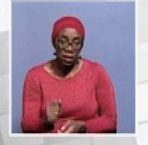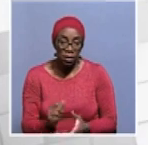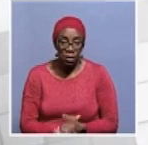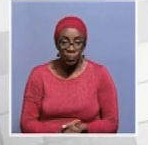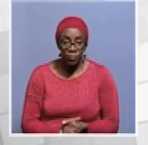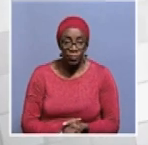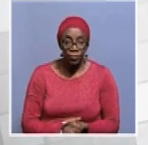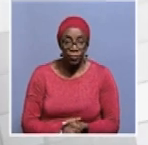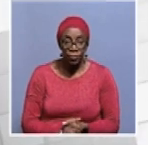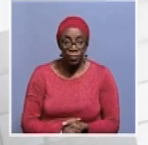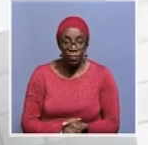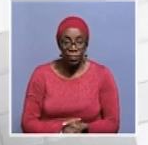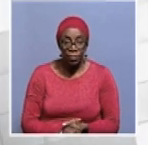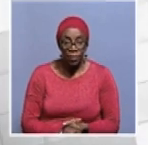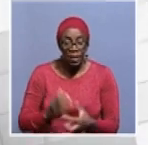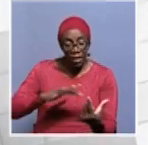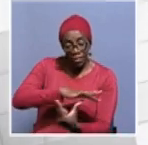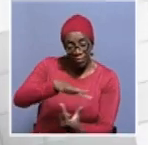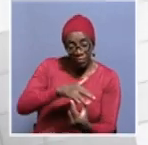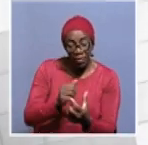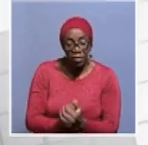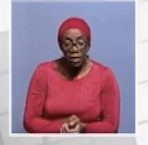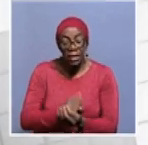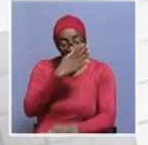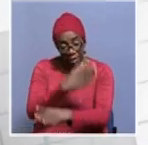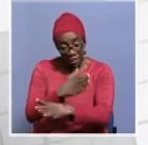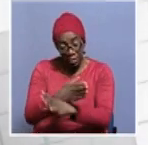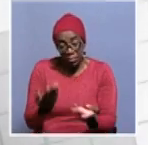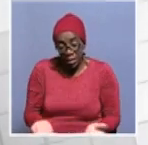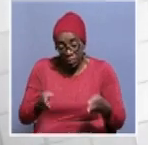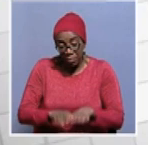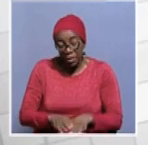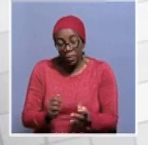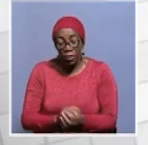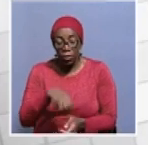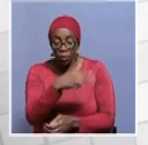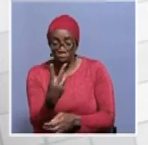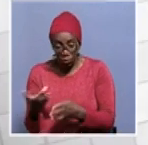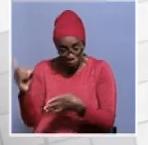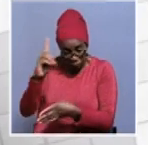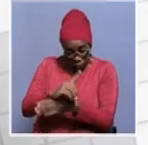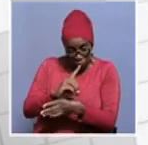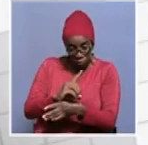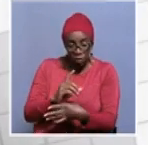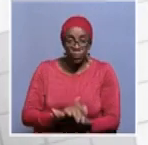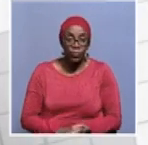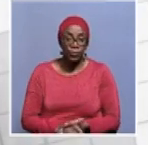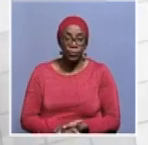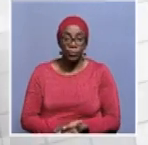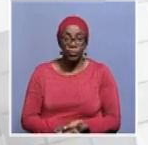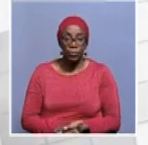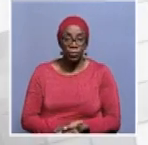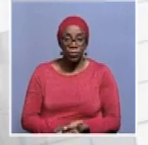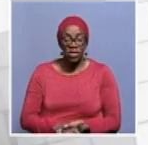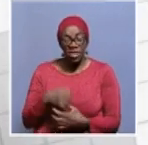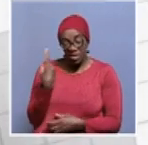only be one person but to go on tuesday manbova a plotter village but but only challenge